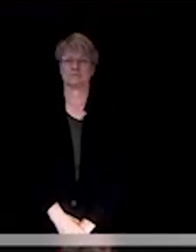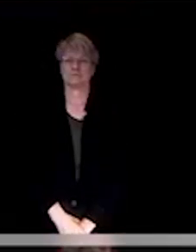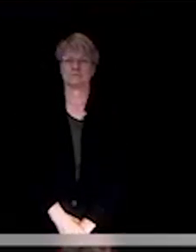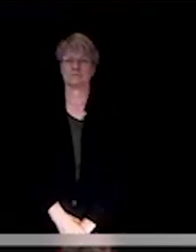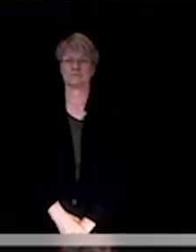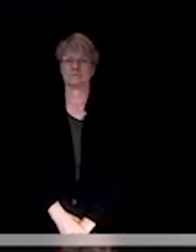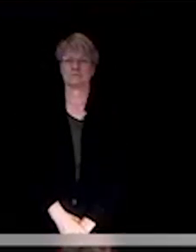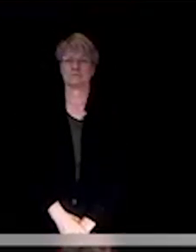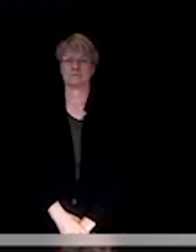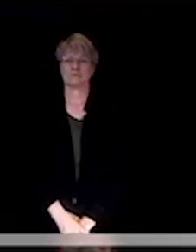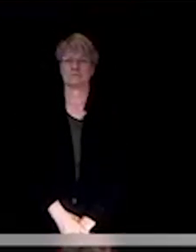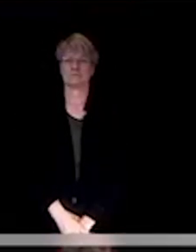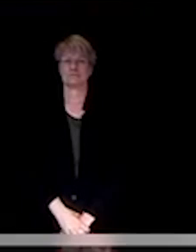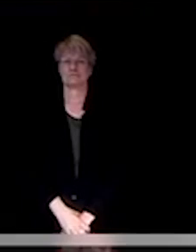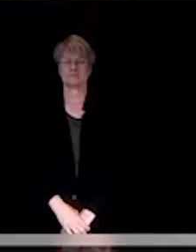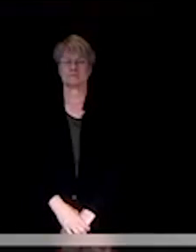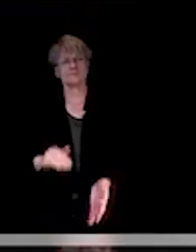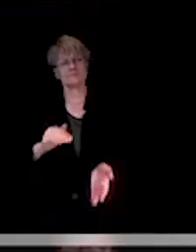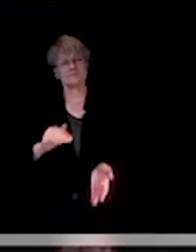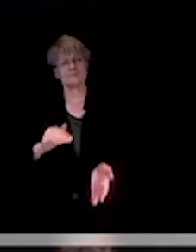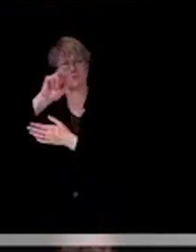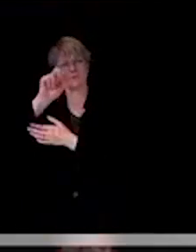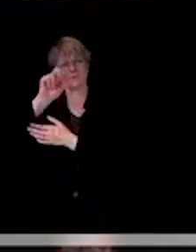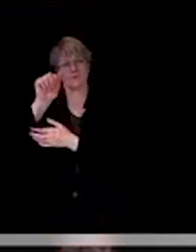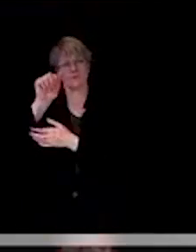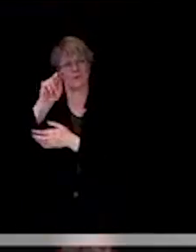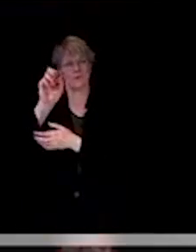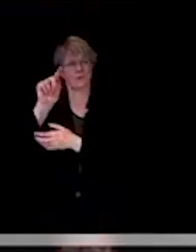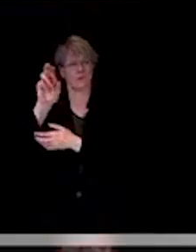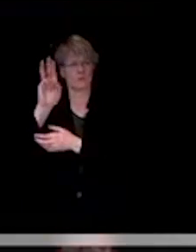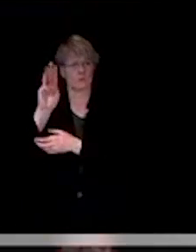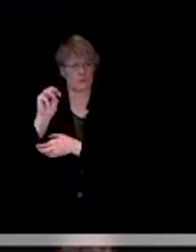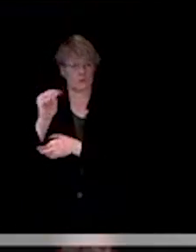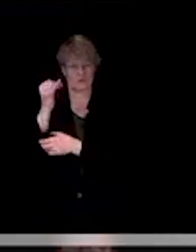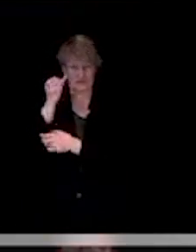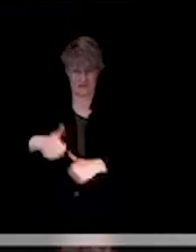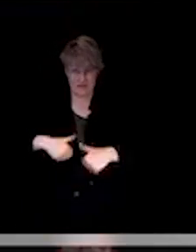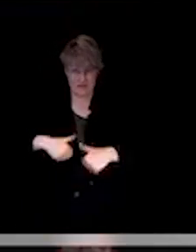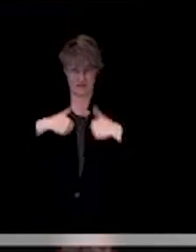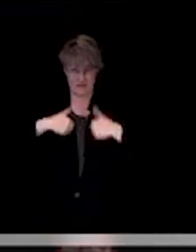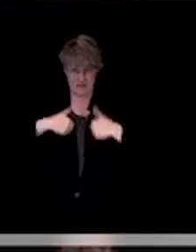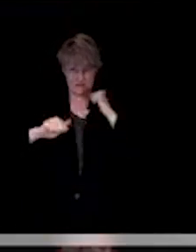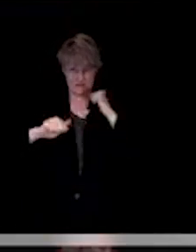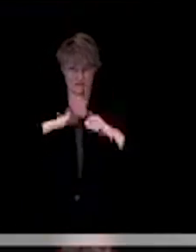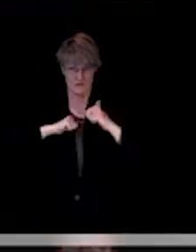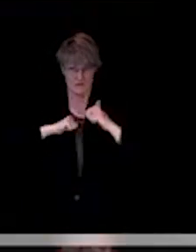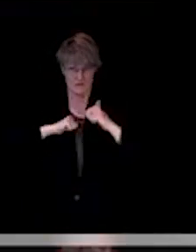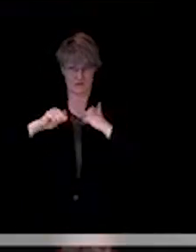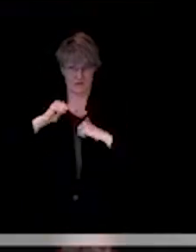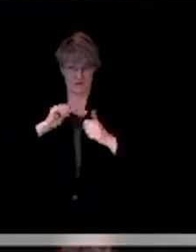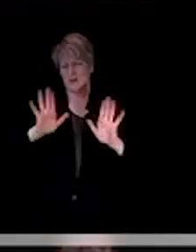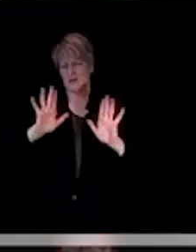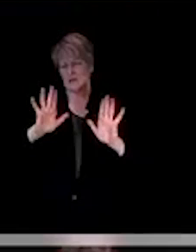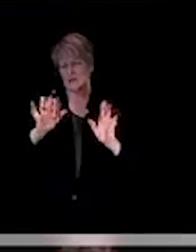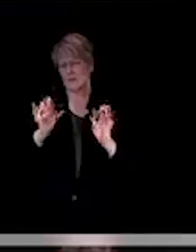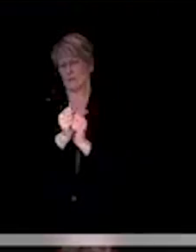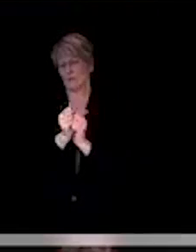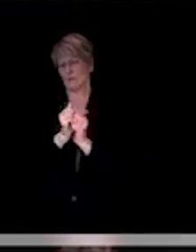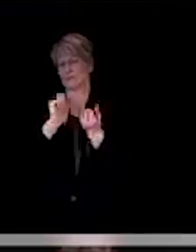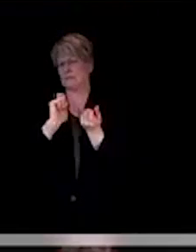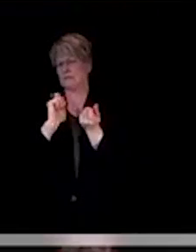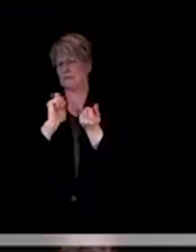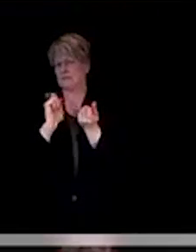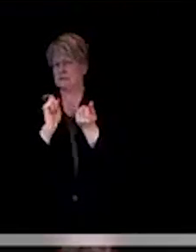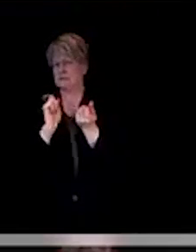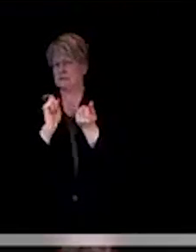Dr. Ramstrom, if live theater is allowed with modifications through the variants, would that,